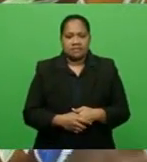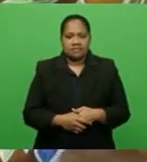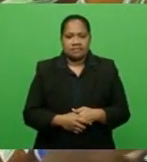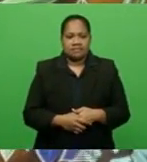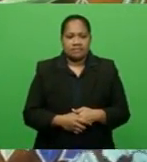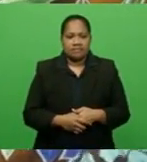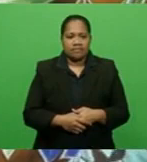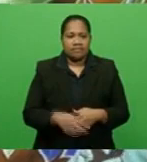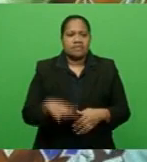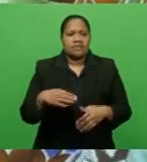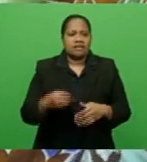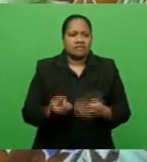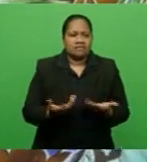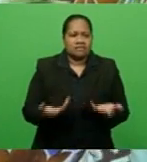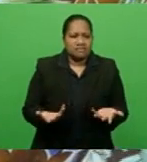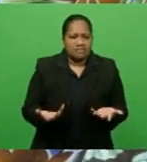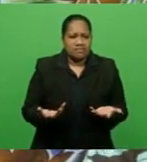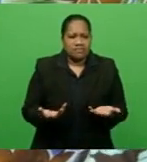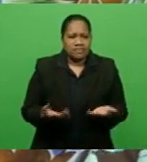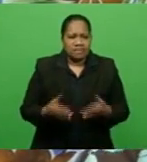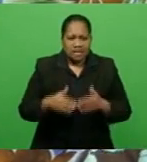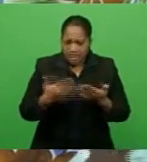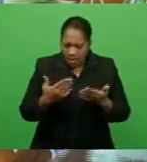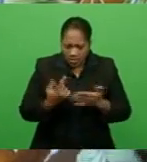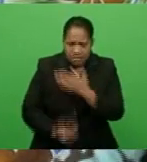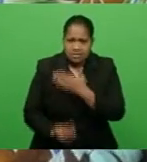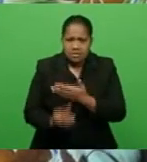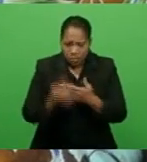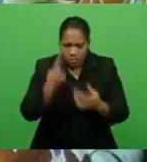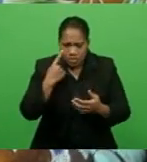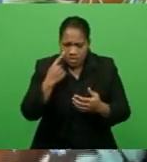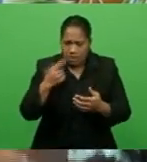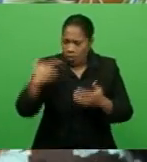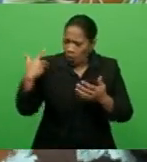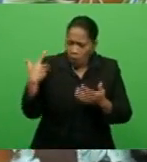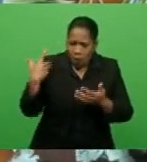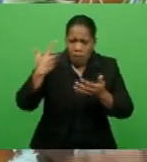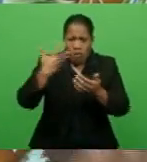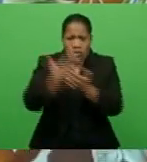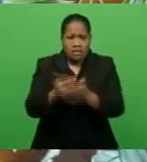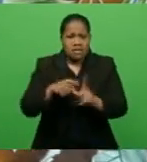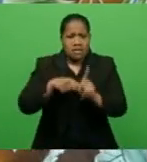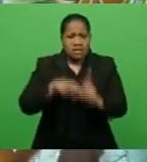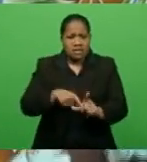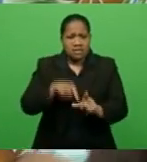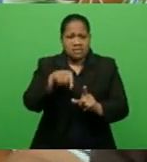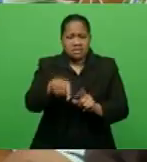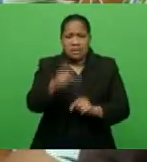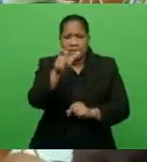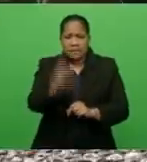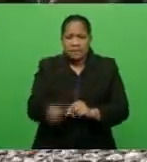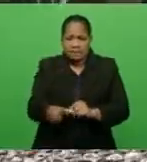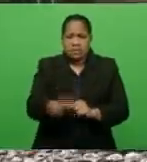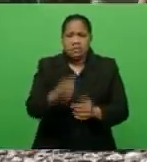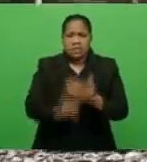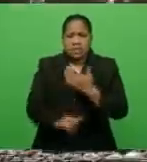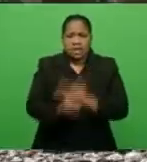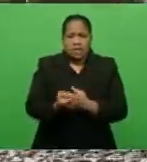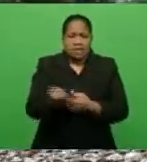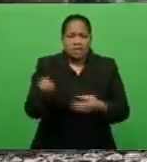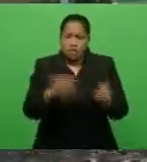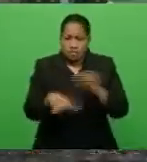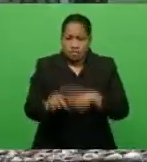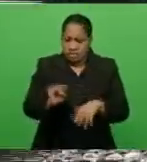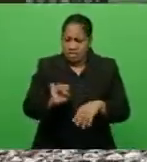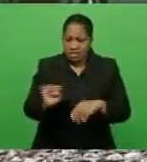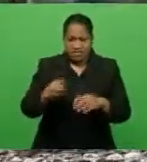you know, and then come across a situation when after all these years that this old person has contributed, and then they're pushed out. Patayaki also